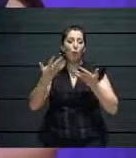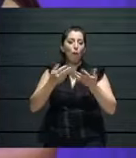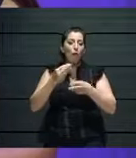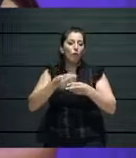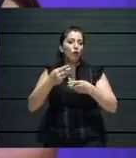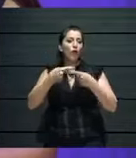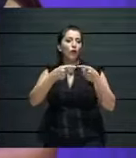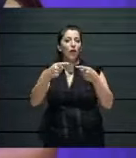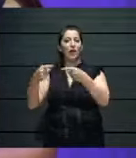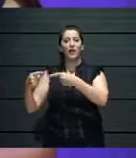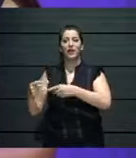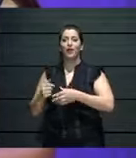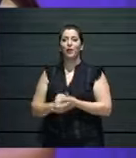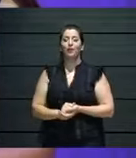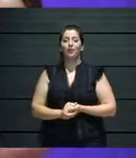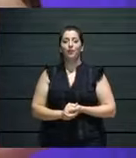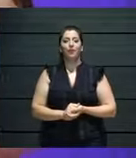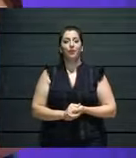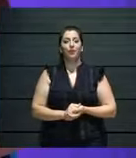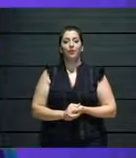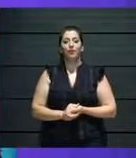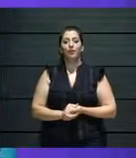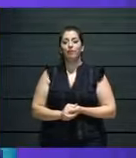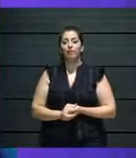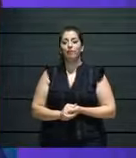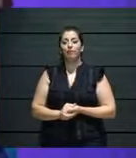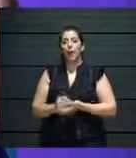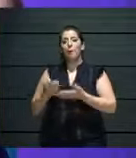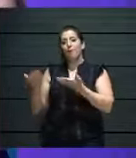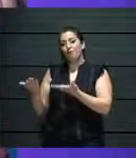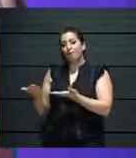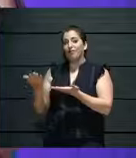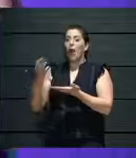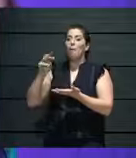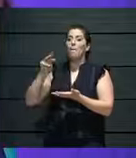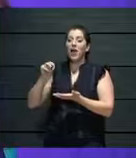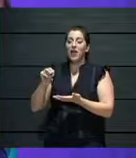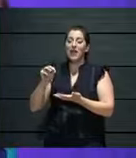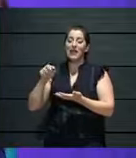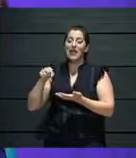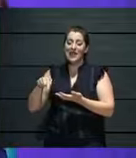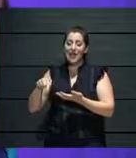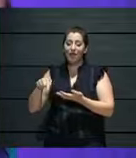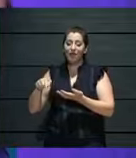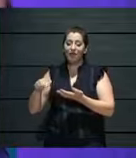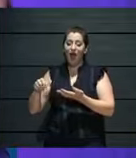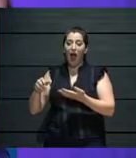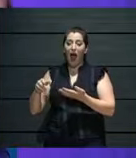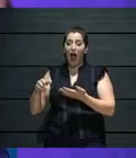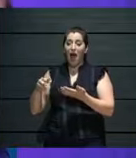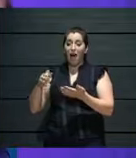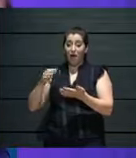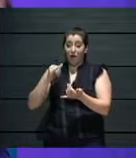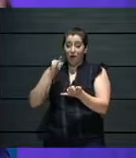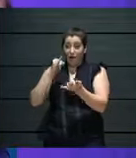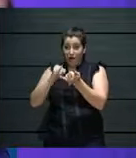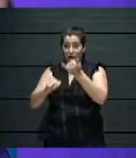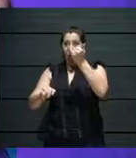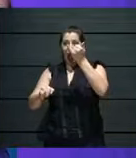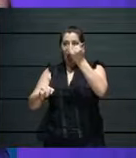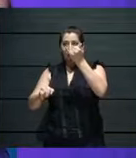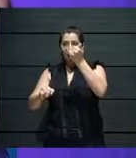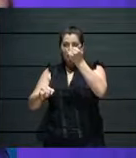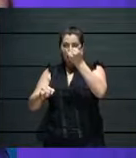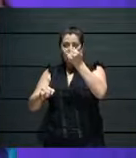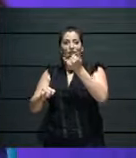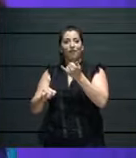Um, Marianne, it's time to, almost time to conclude this very first round of sessions, of hangouts, which were